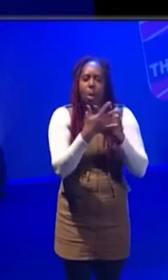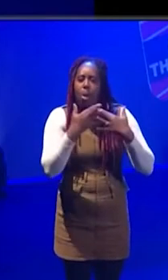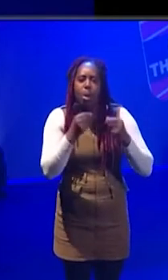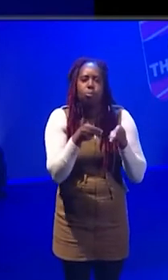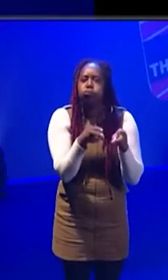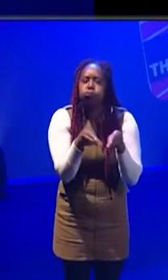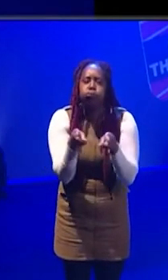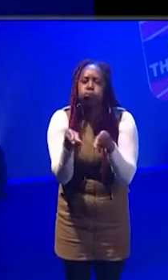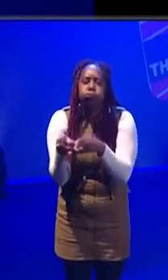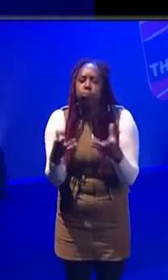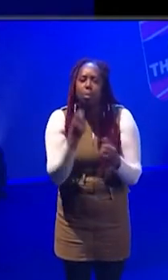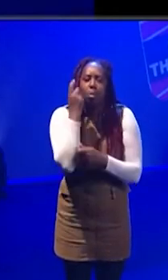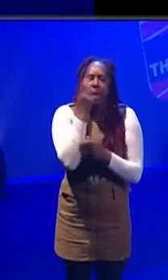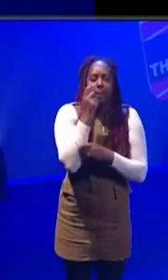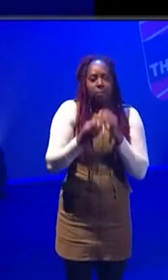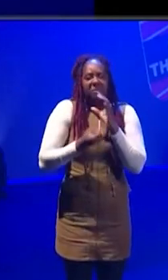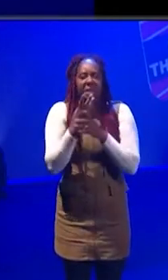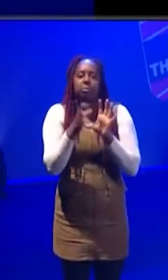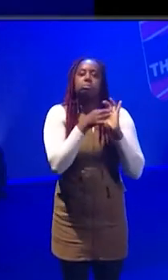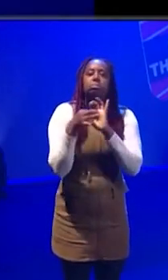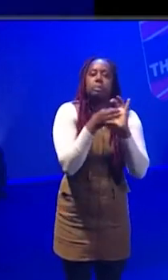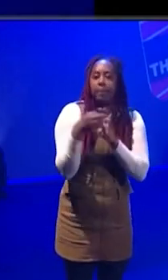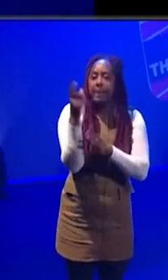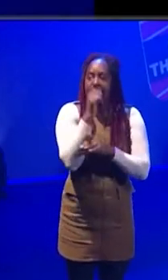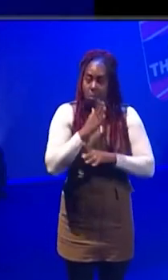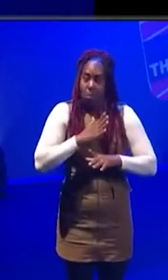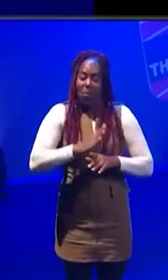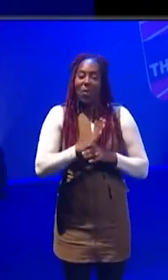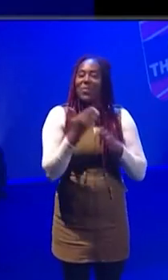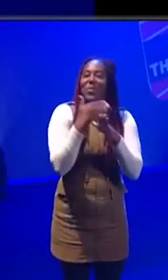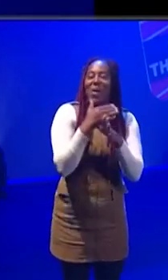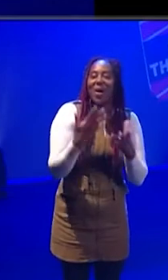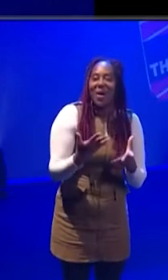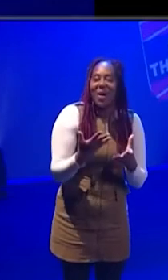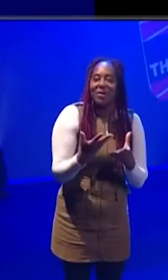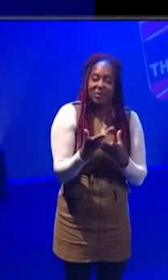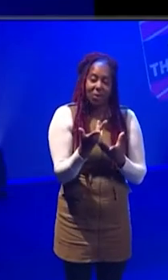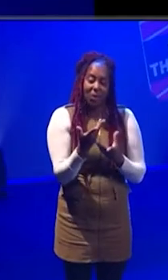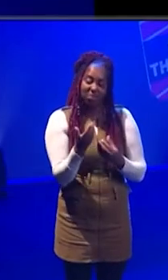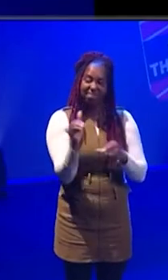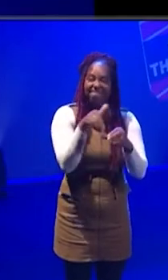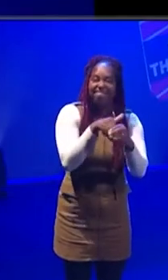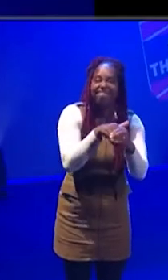ways in which you can think about developing relationships with the people that you want to work with. Plant those seeds.